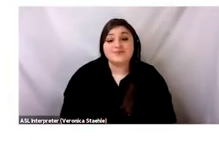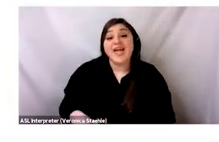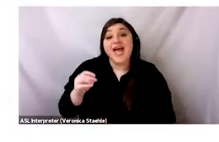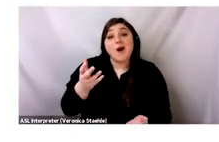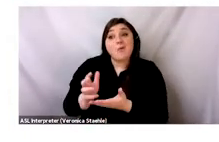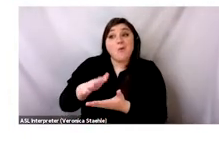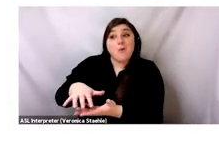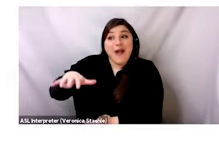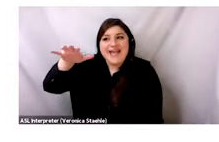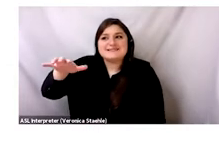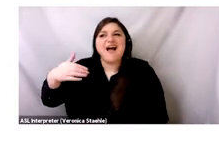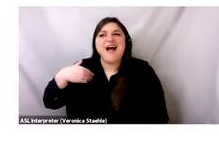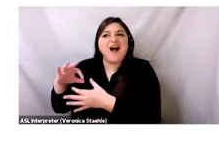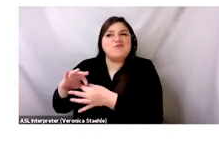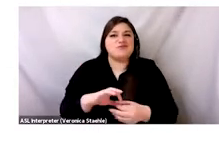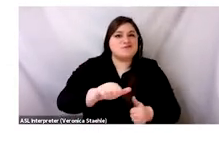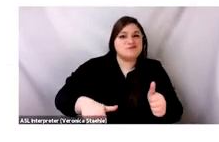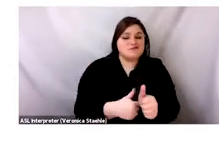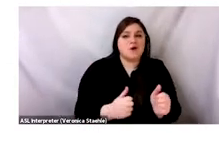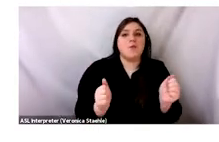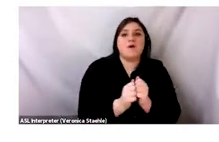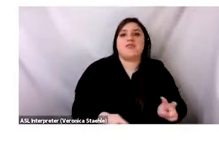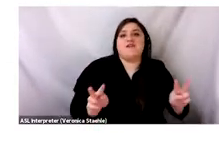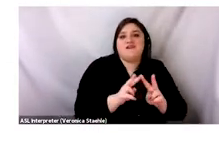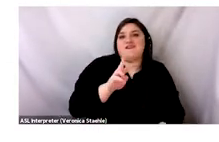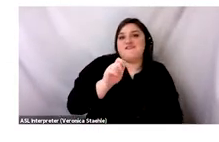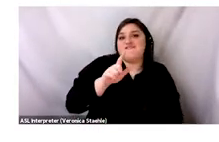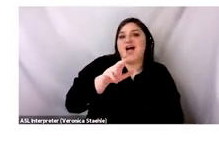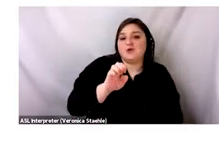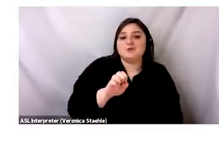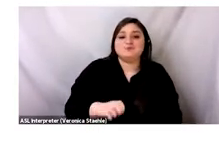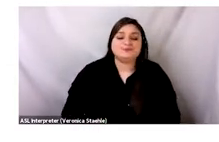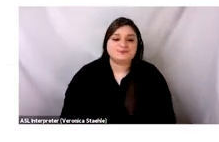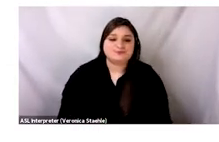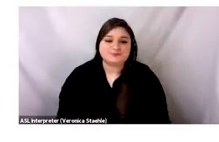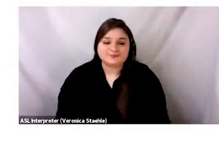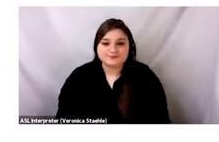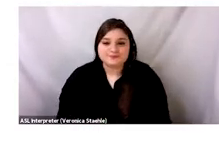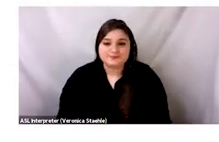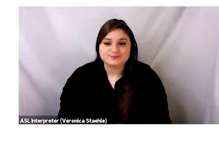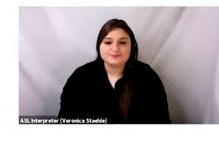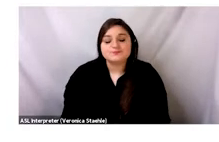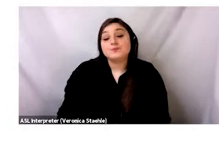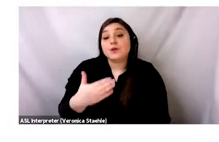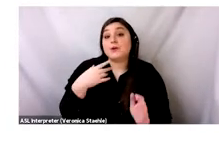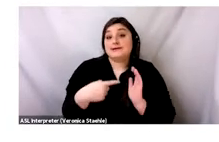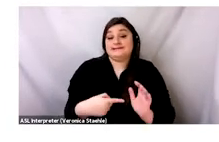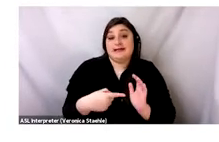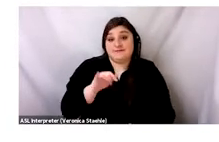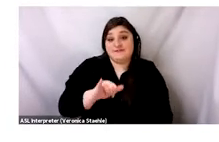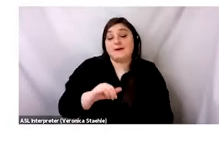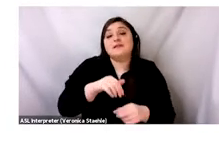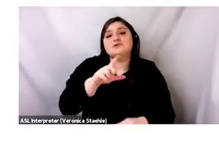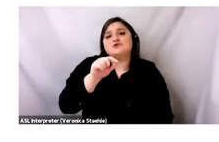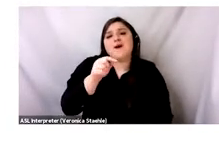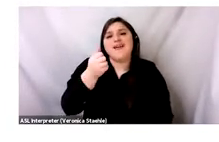waste is a question of value. Fashion has become disposable because brands have made it so. A good example of that was in